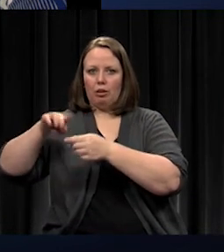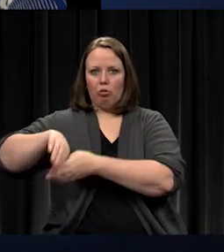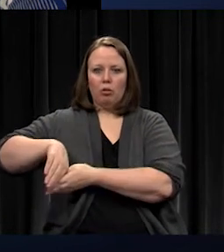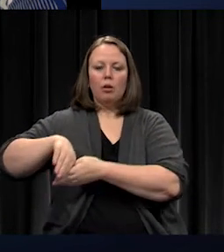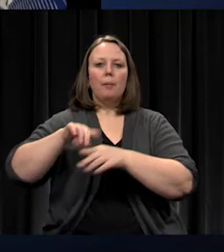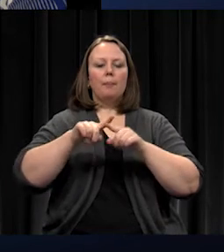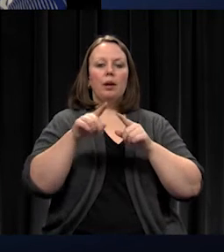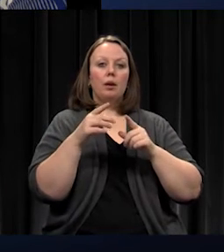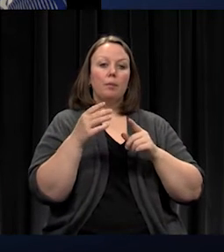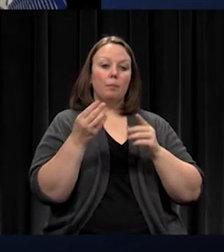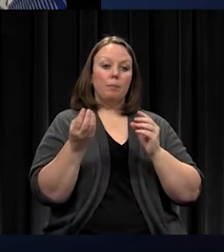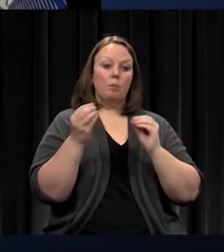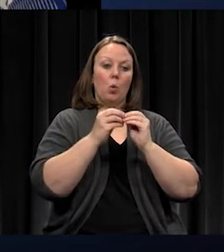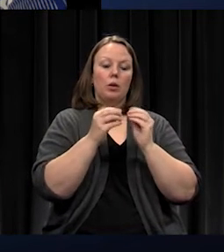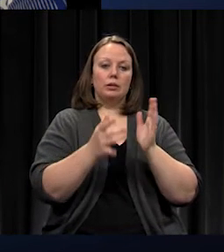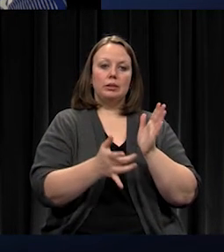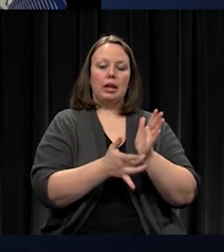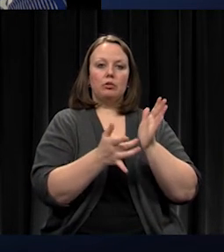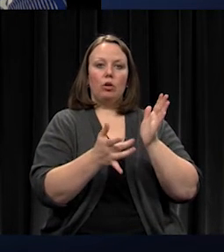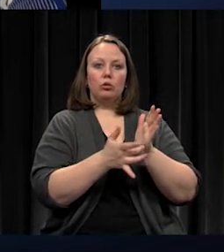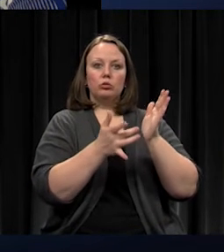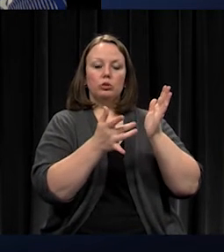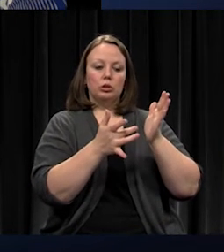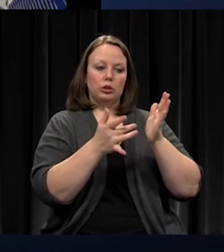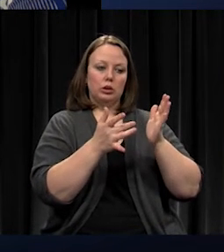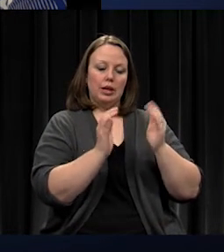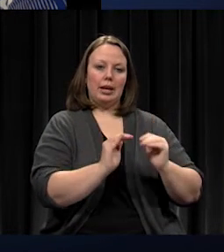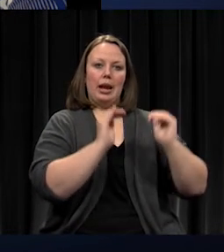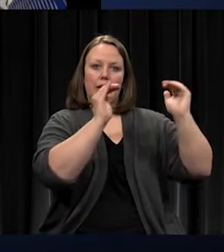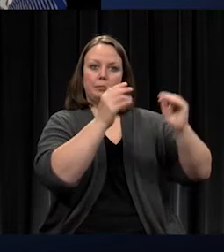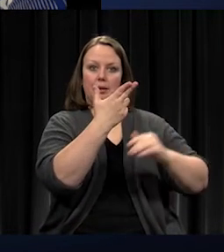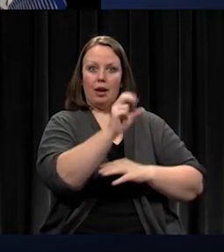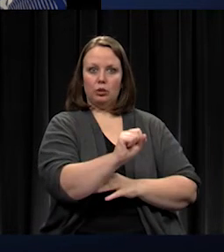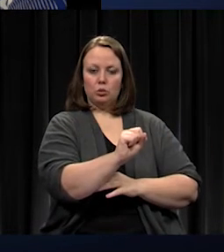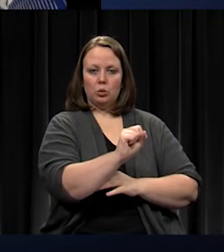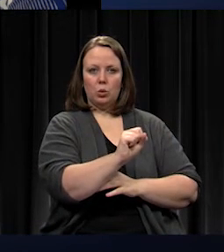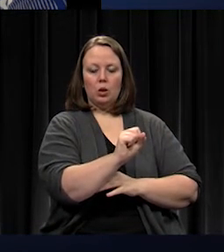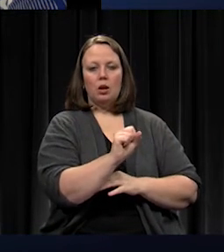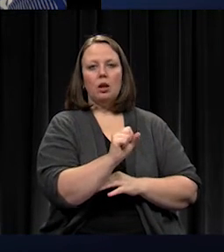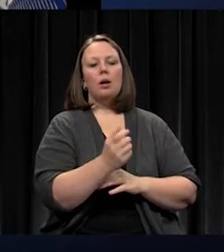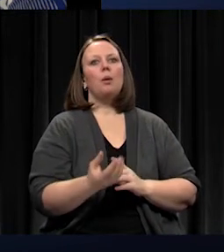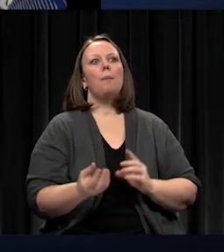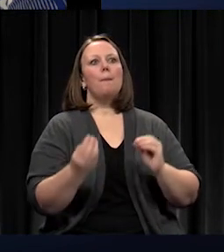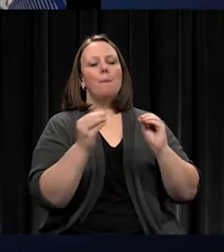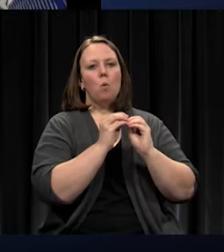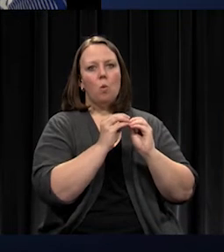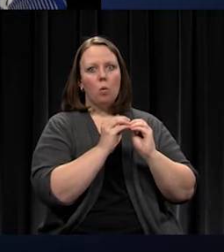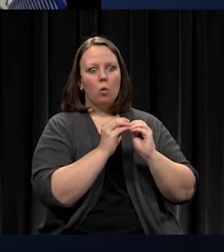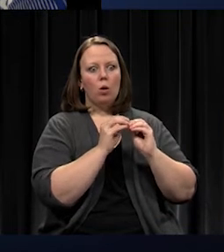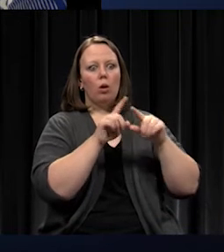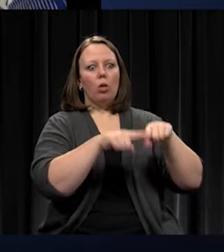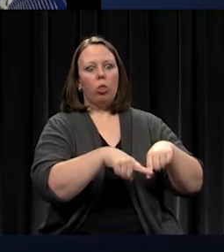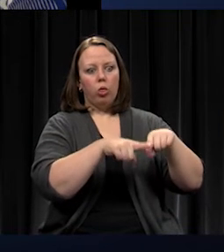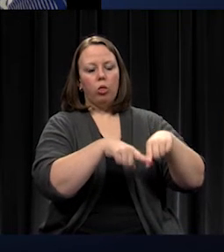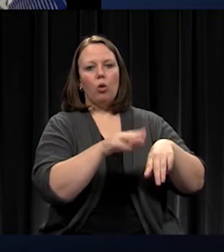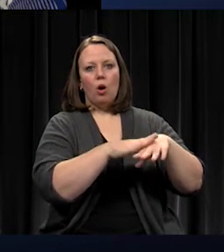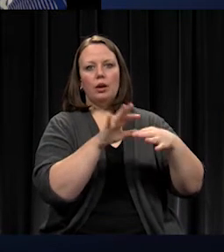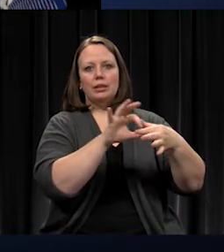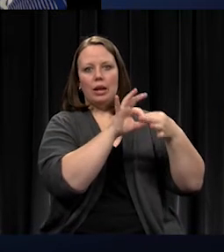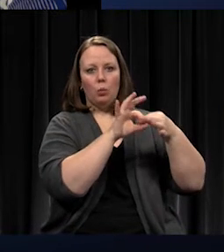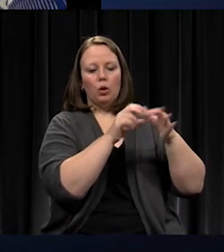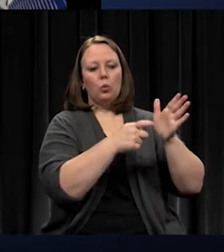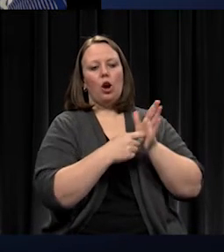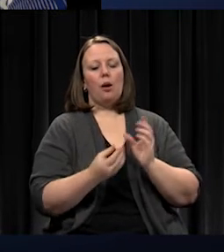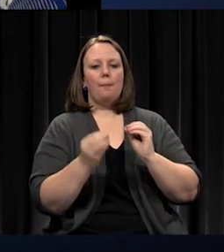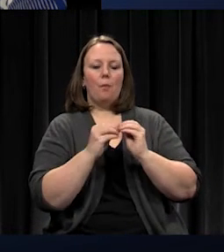high school, that will tax our network more and we'll need more switches, more routers. That will cause us to have to look